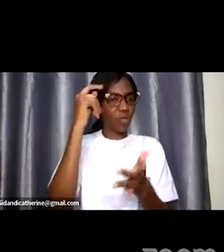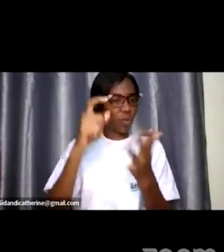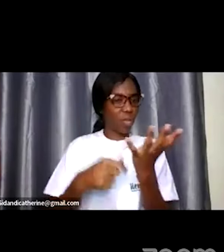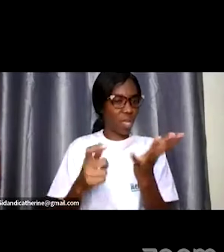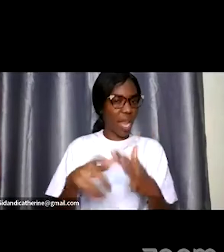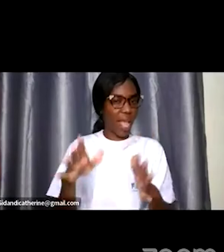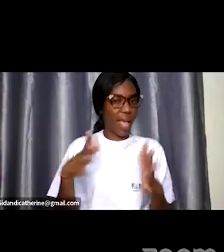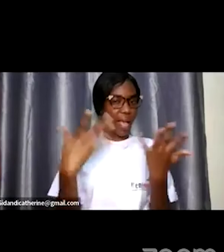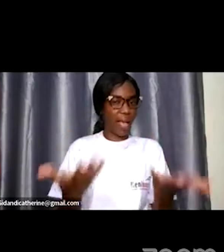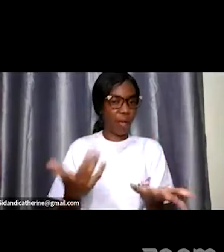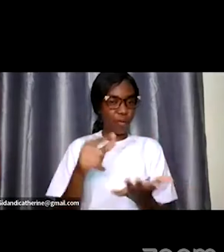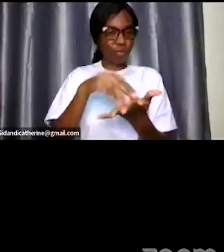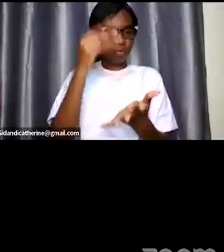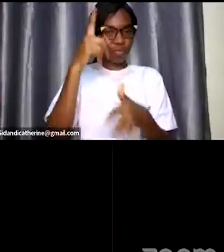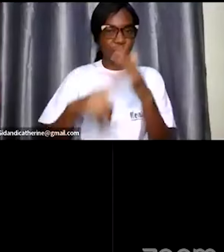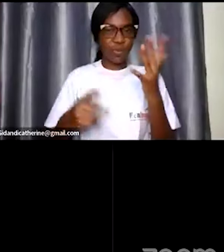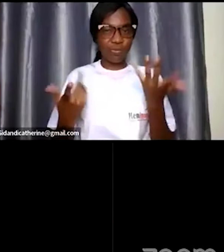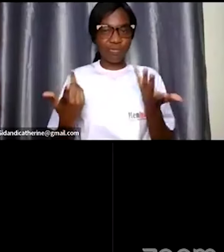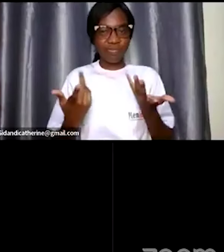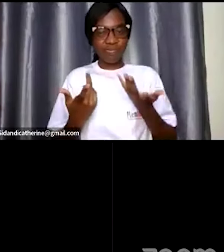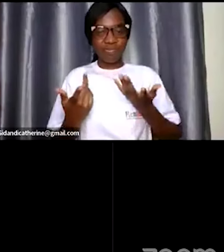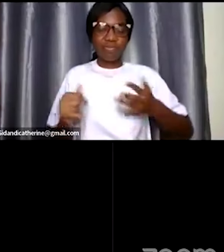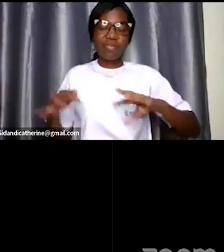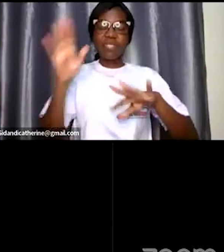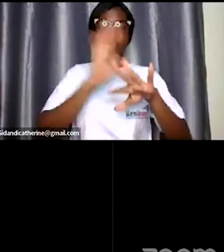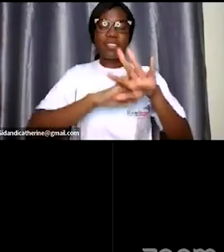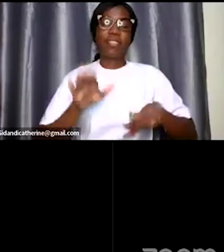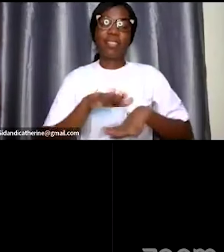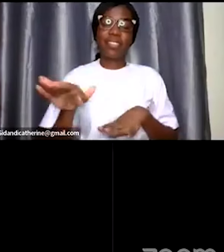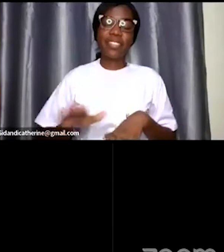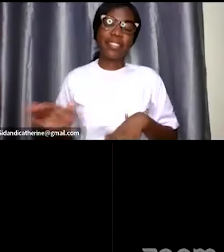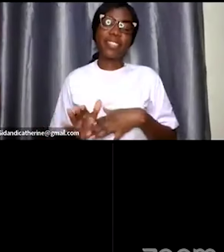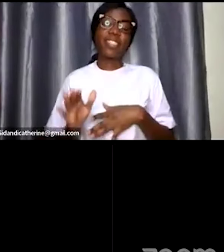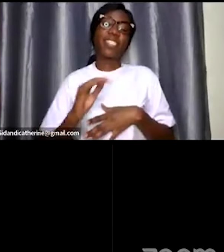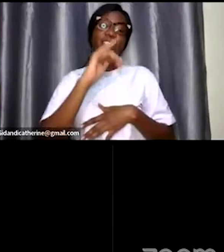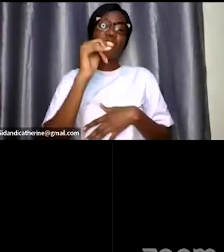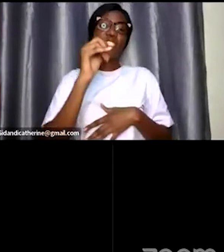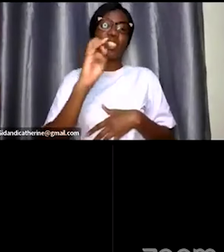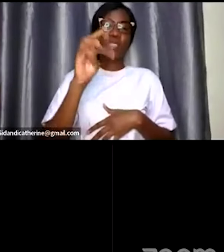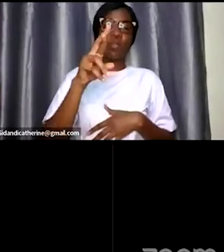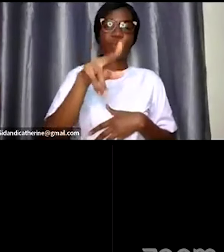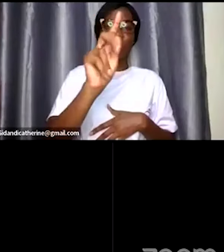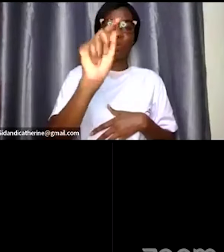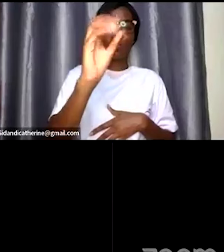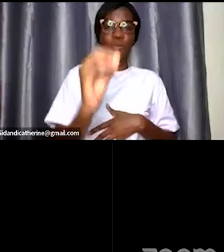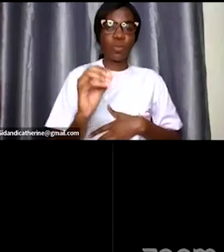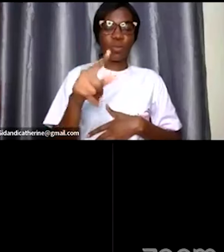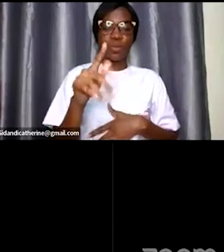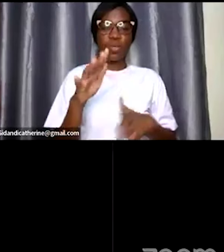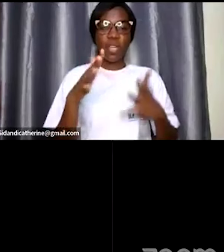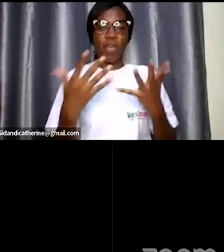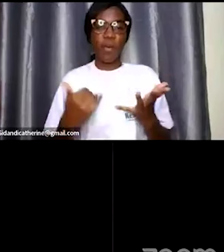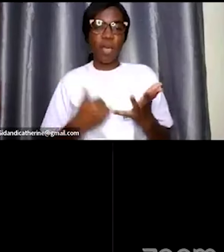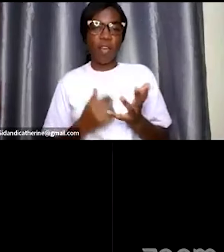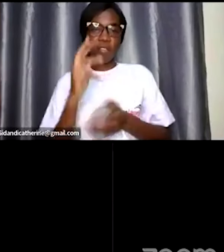um get through good evening uh get through jeruto how are you uh we have who mark